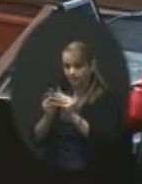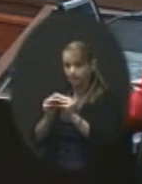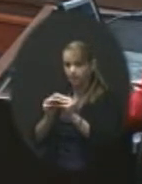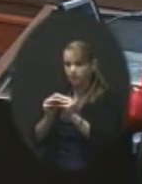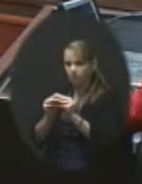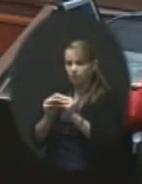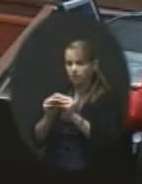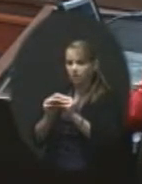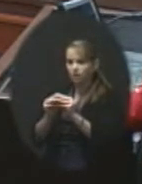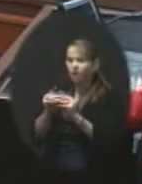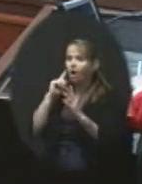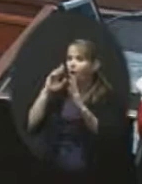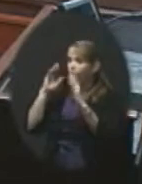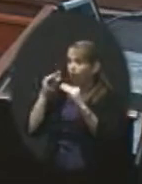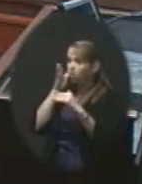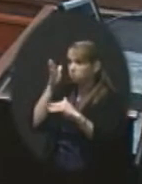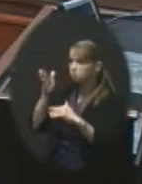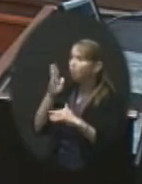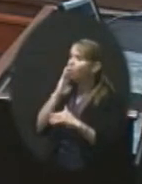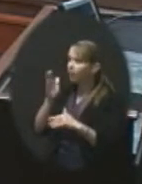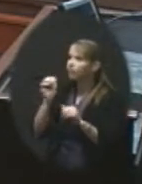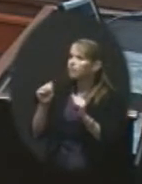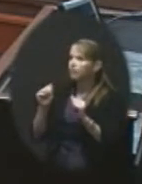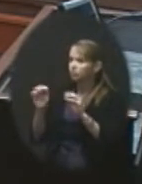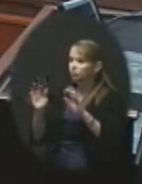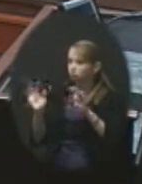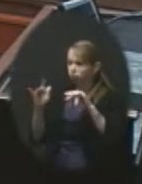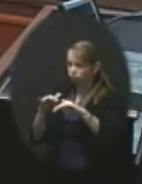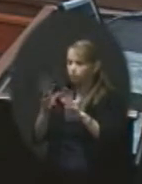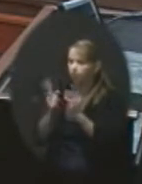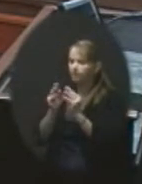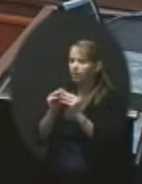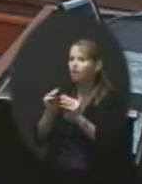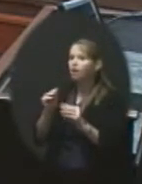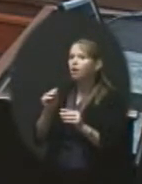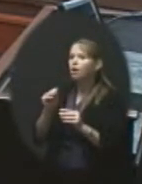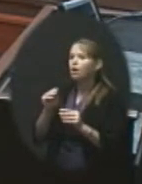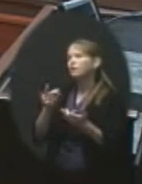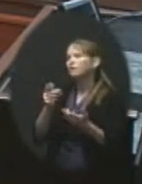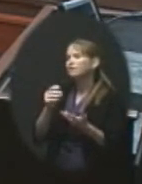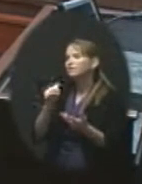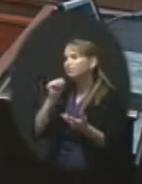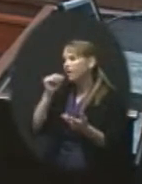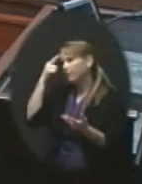I hope that sometime you will. Not the fact that your kids can be transferred.